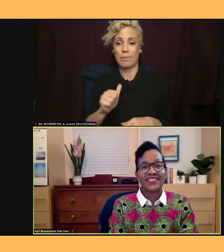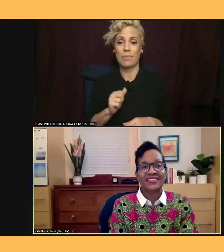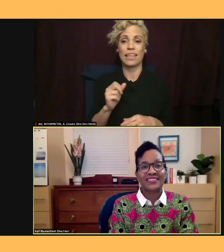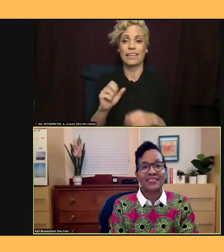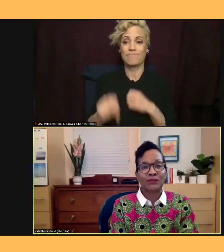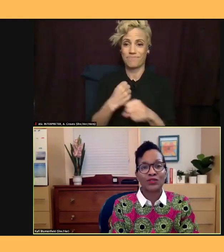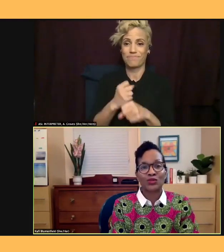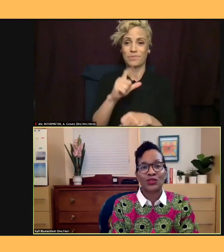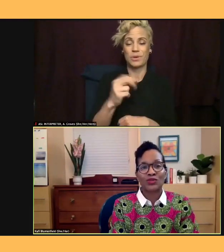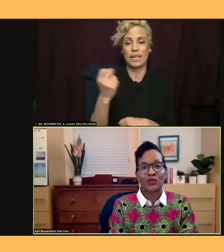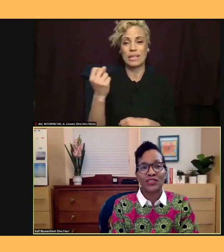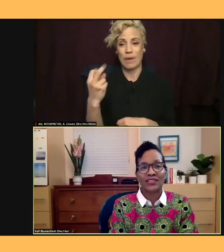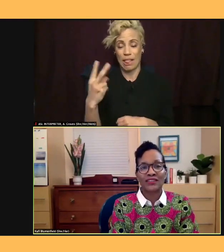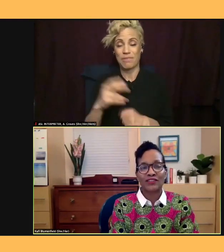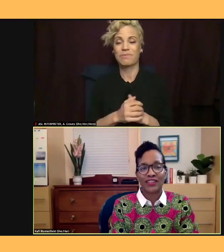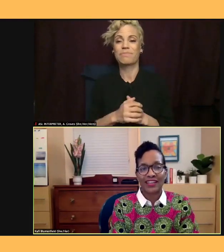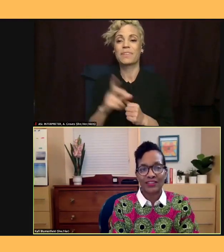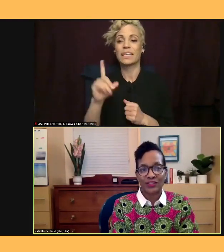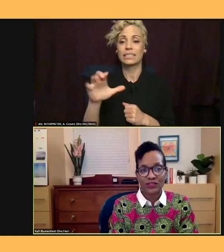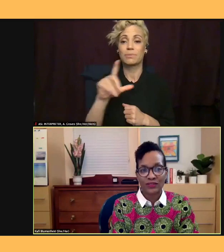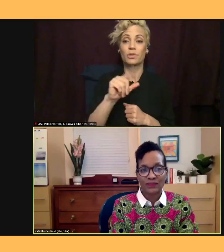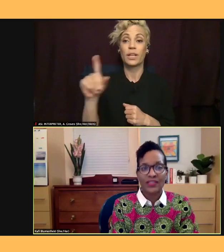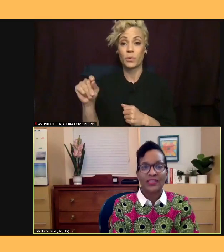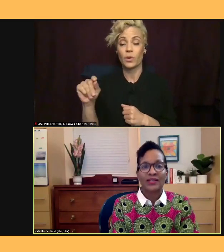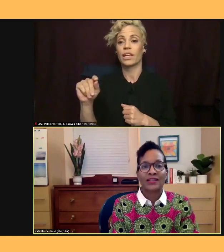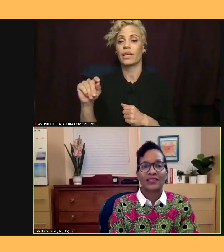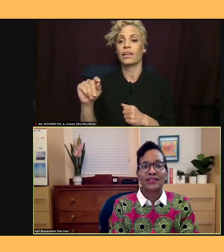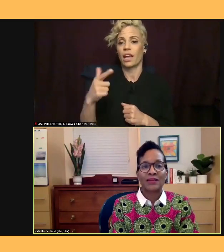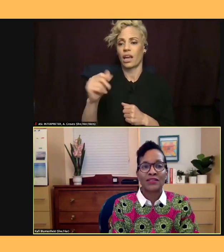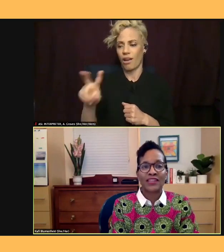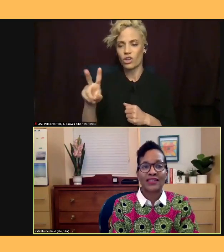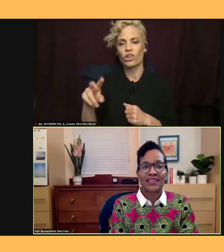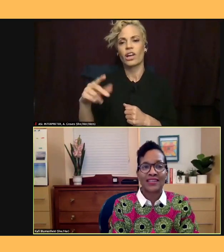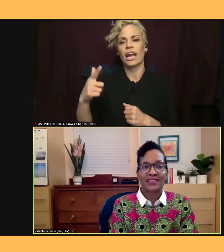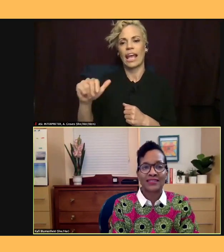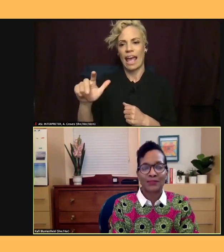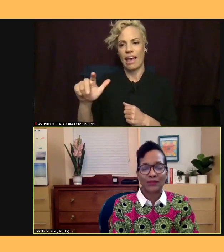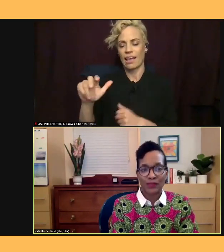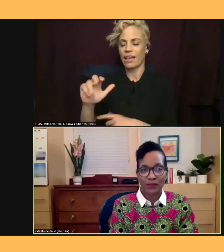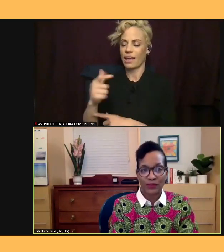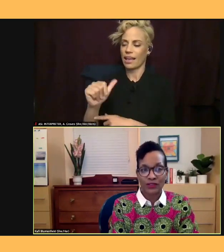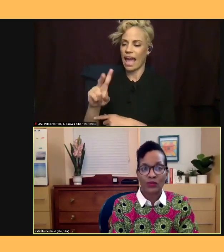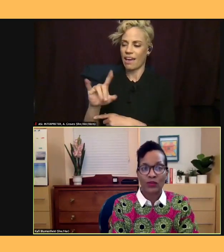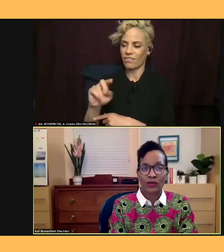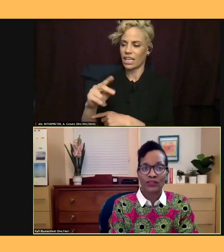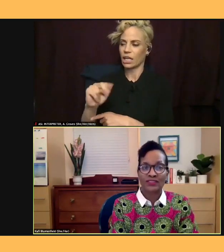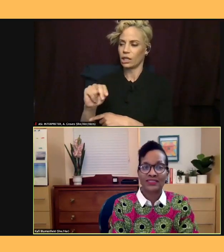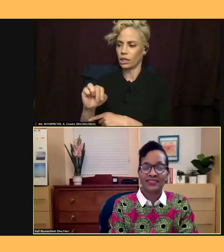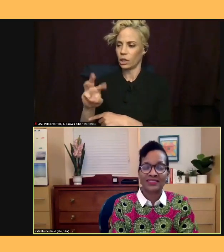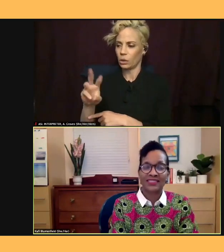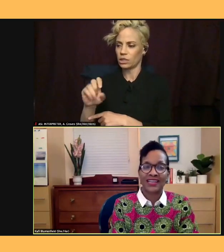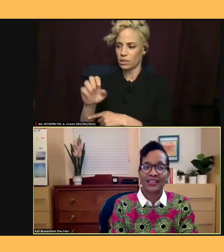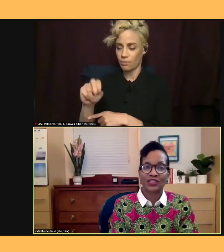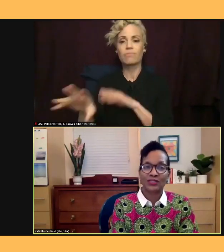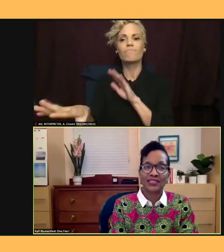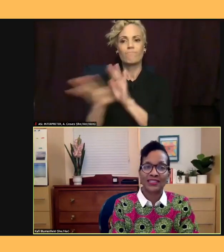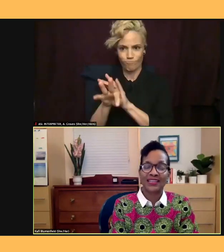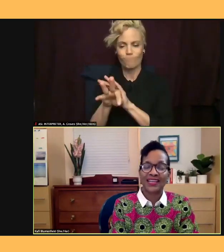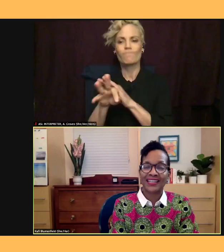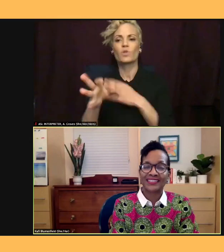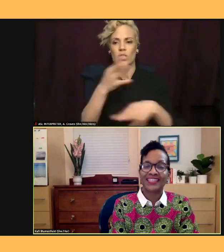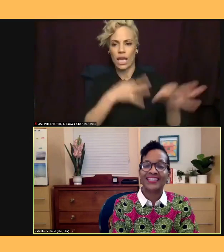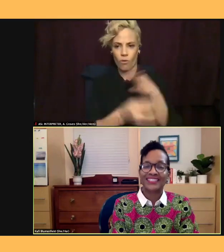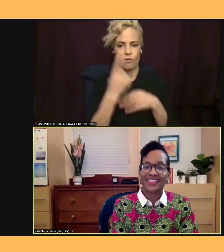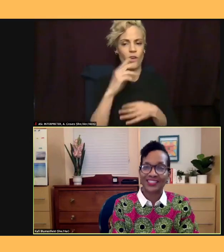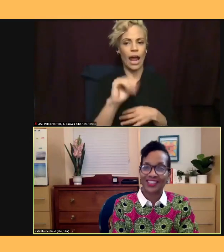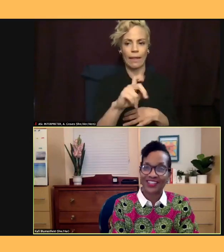2020, Governor Gavin Newsom nominated then Assemblymember Weber to succeed Alex Padilla as Secretary